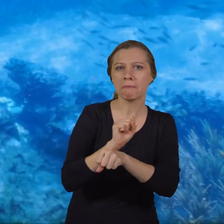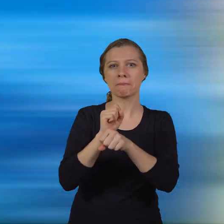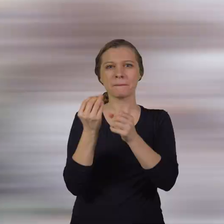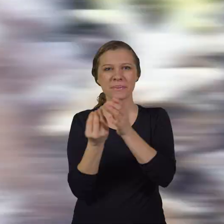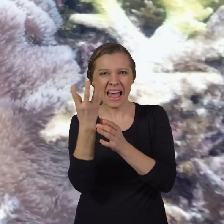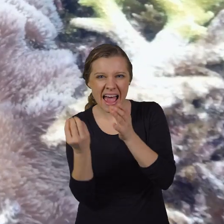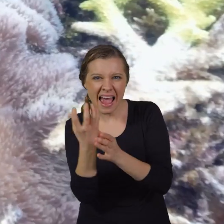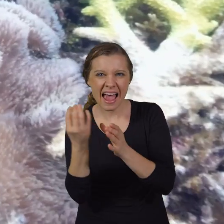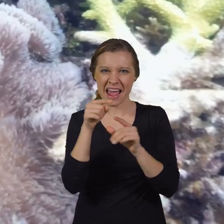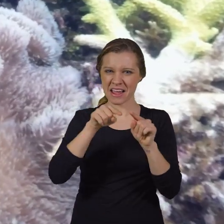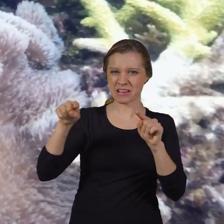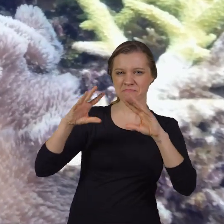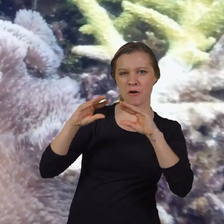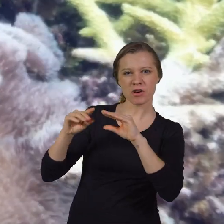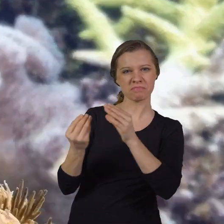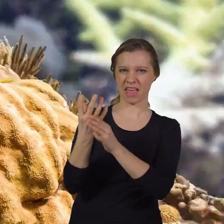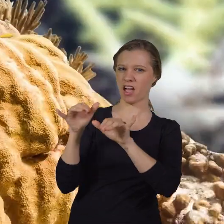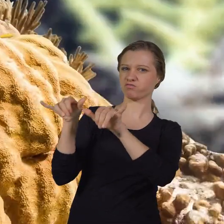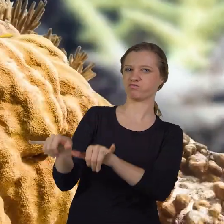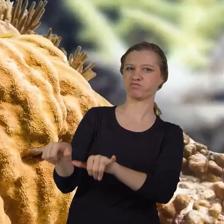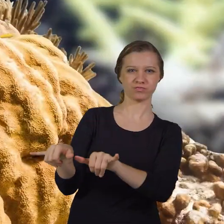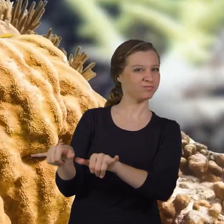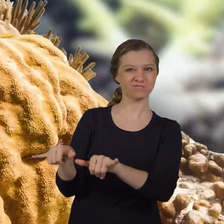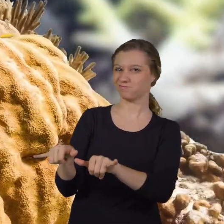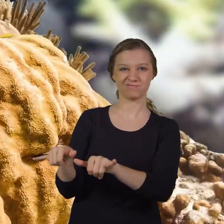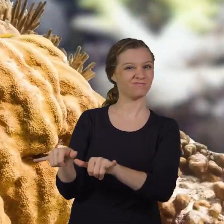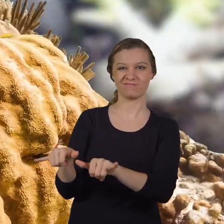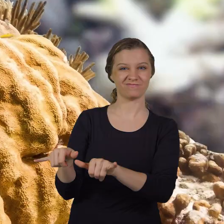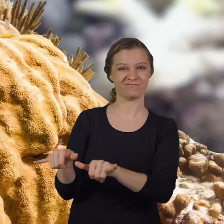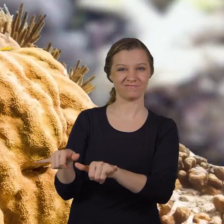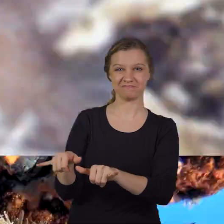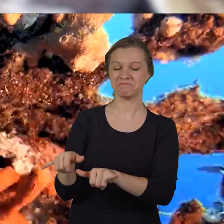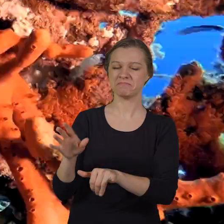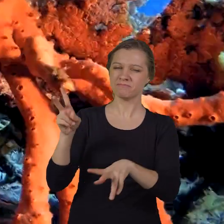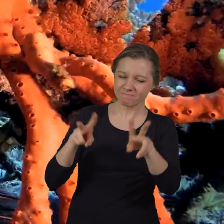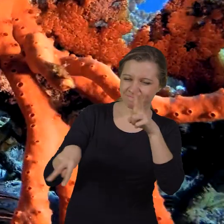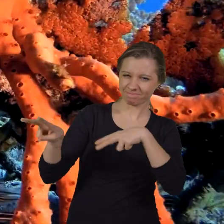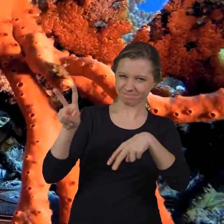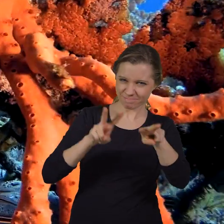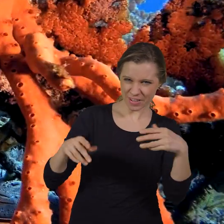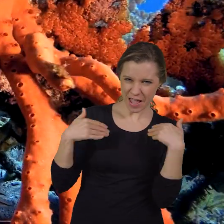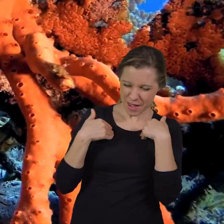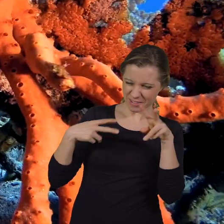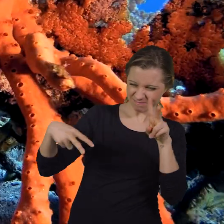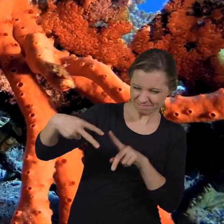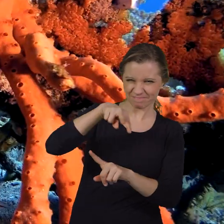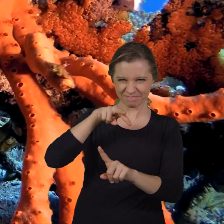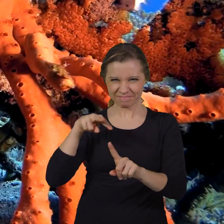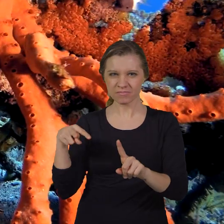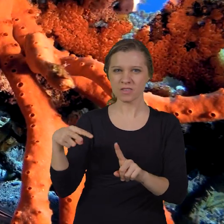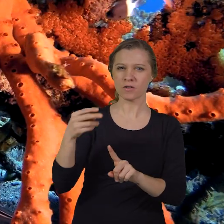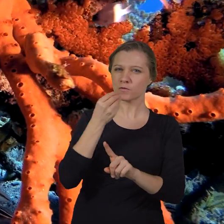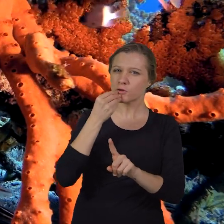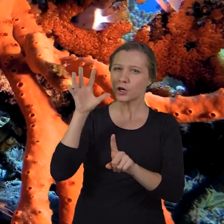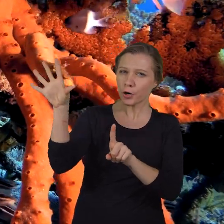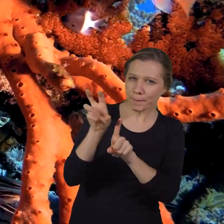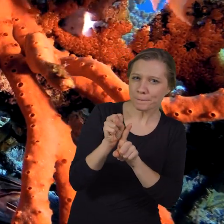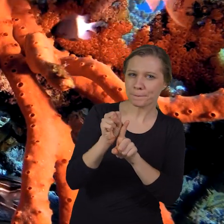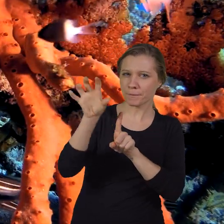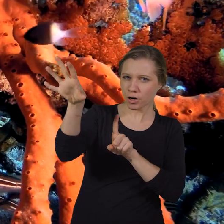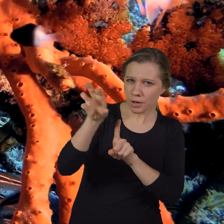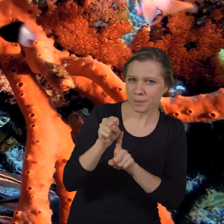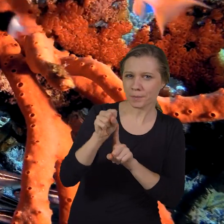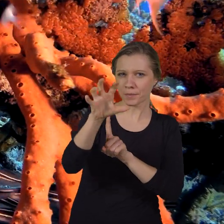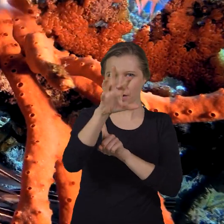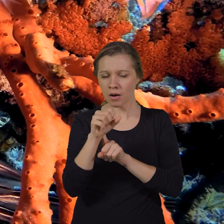scientists thought that Periphera were actually plants. It wasn't until they observed these creatures drawing in